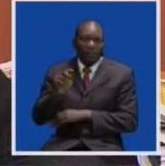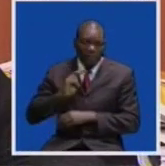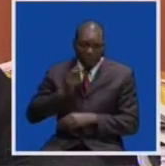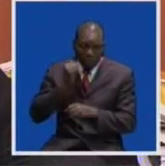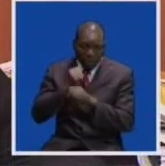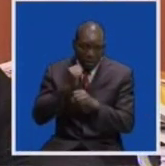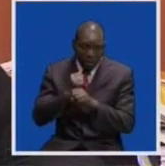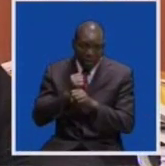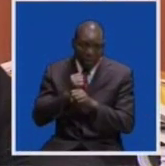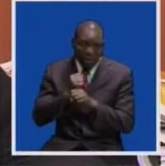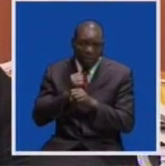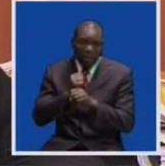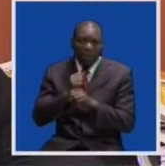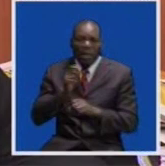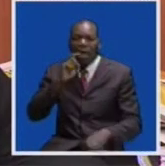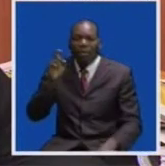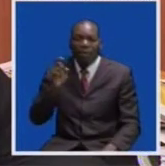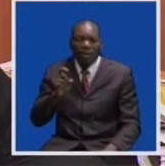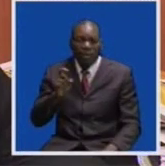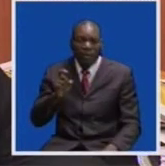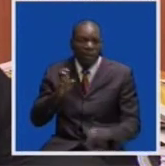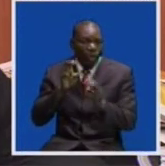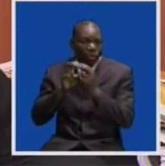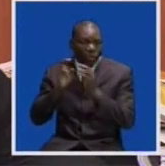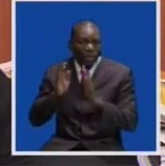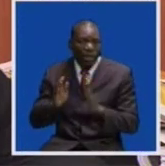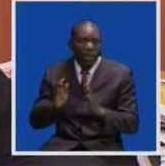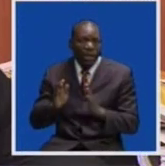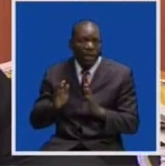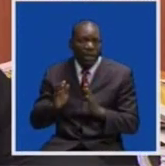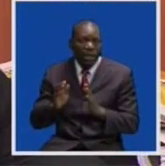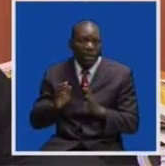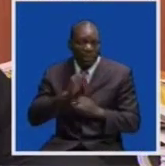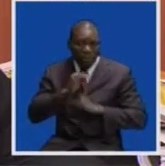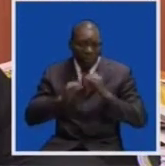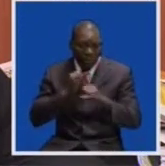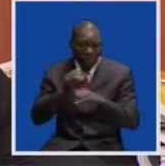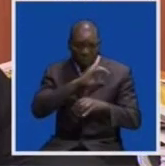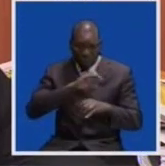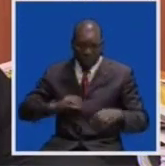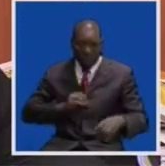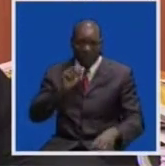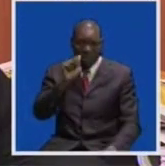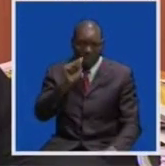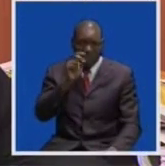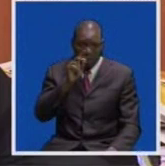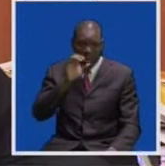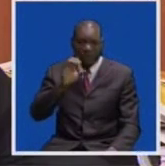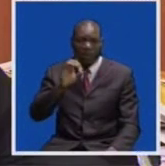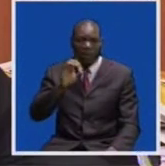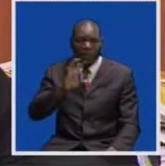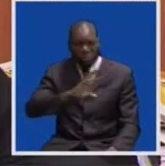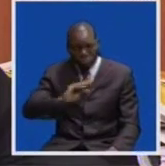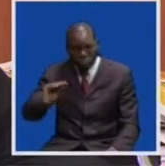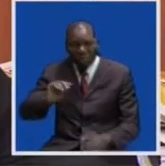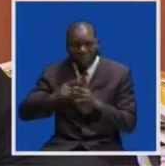on. We have given instructions to the contractor, who is Avic International, to move on site and start